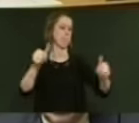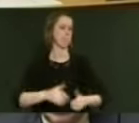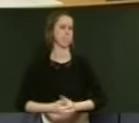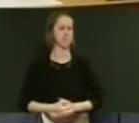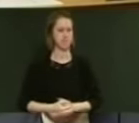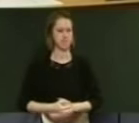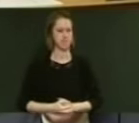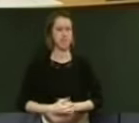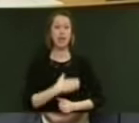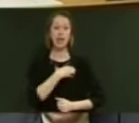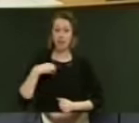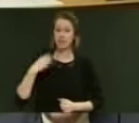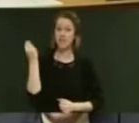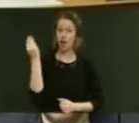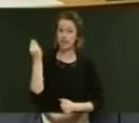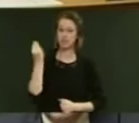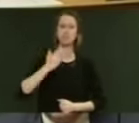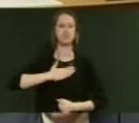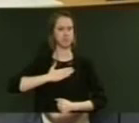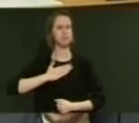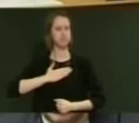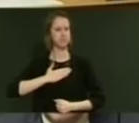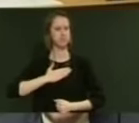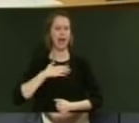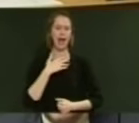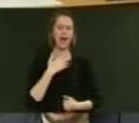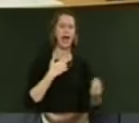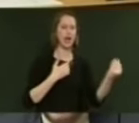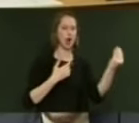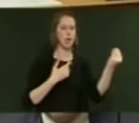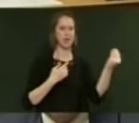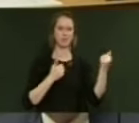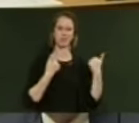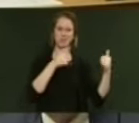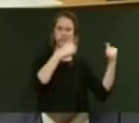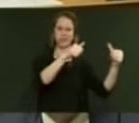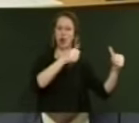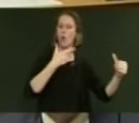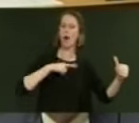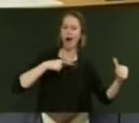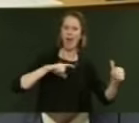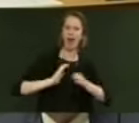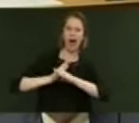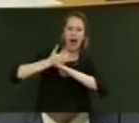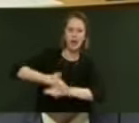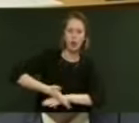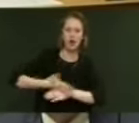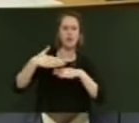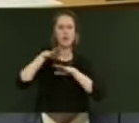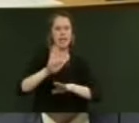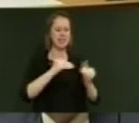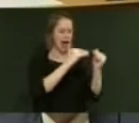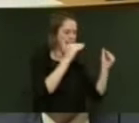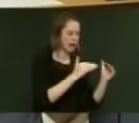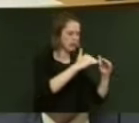The Government's finances are sound, and the economy is doing well thanks to the hard work of New Zealand